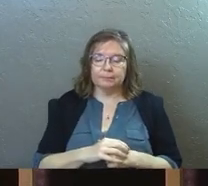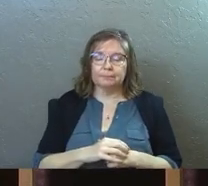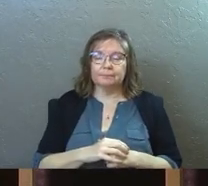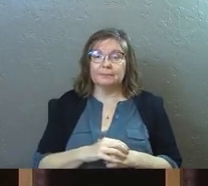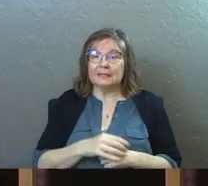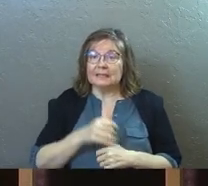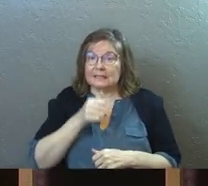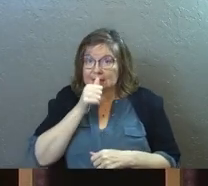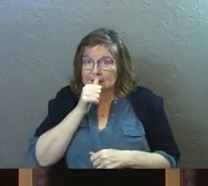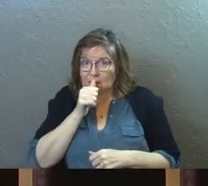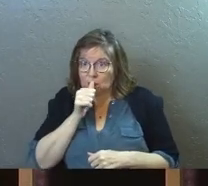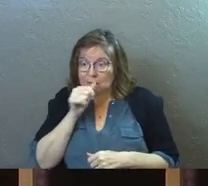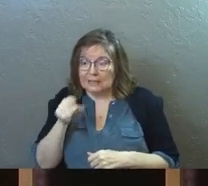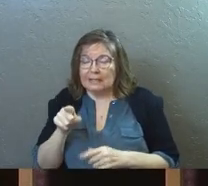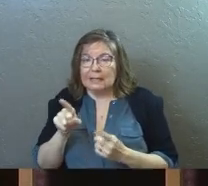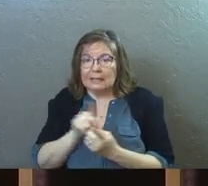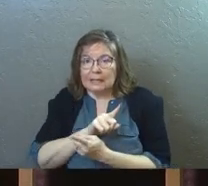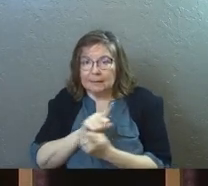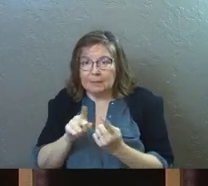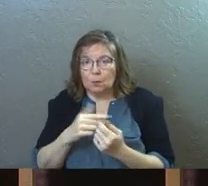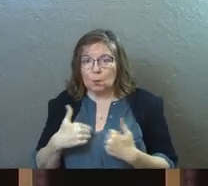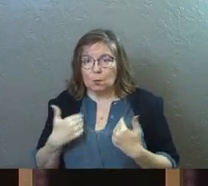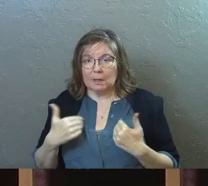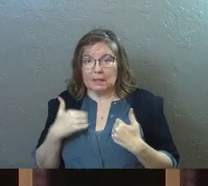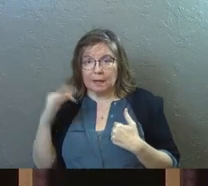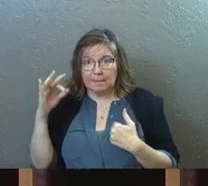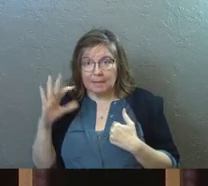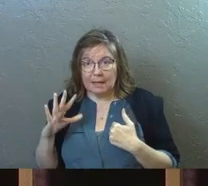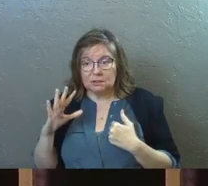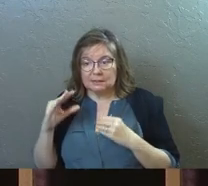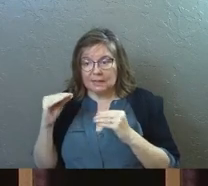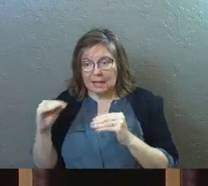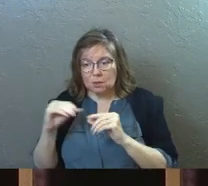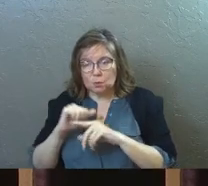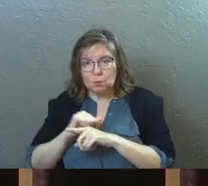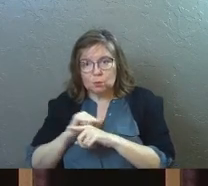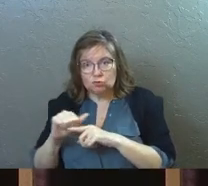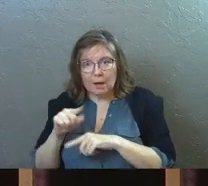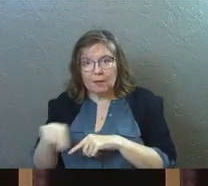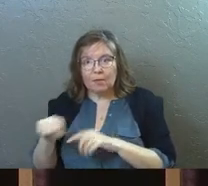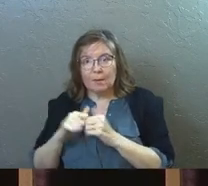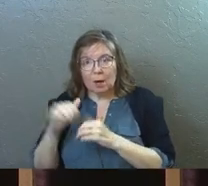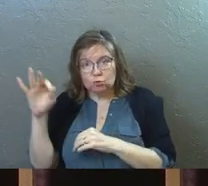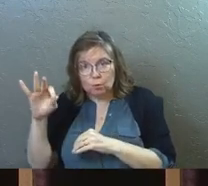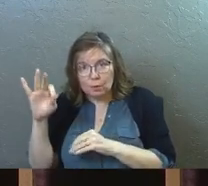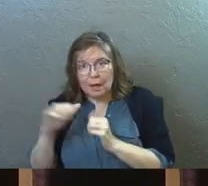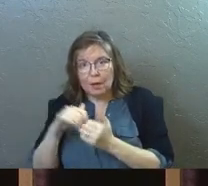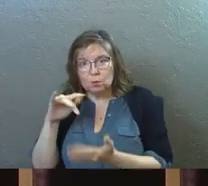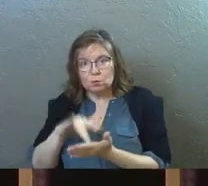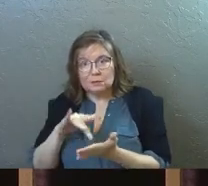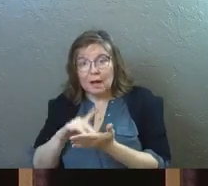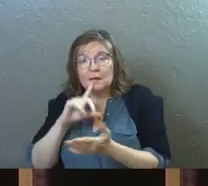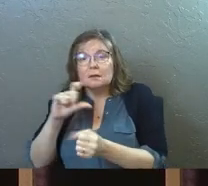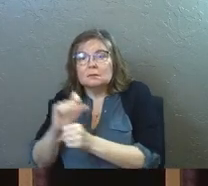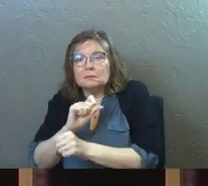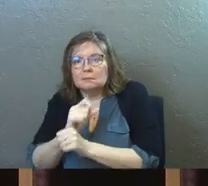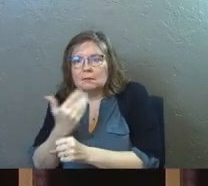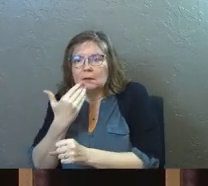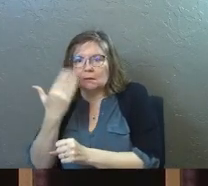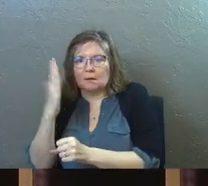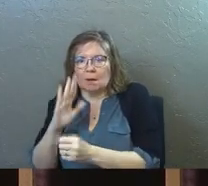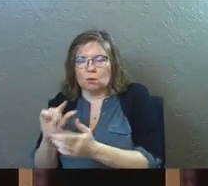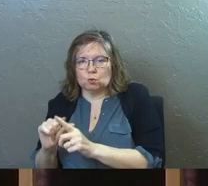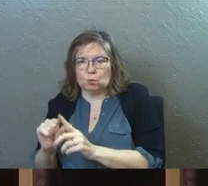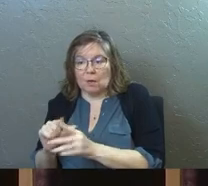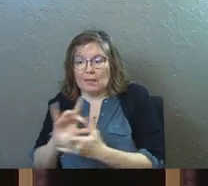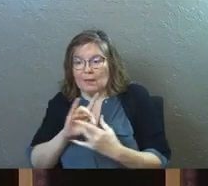In secret, he'd meet with young upcoming pastors and he would train them in how to preach and how to study God's word. And